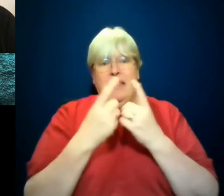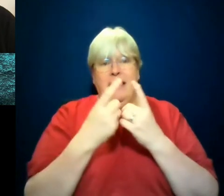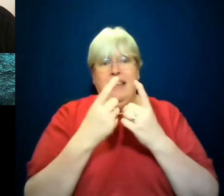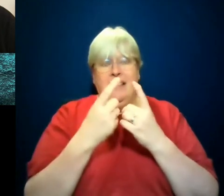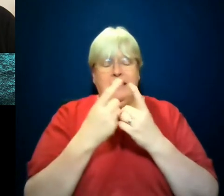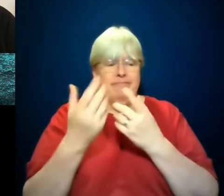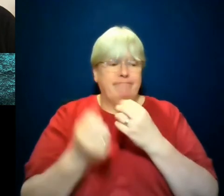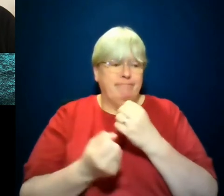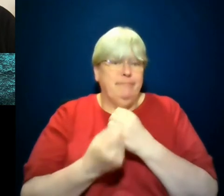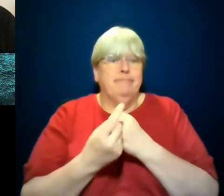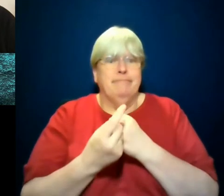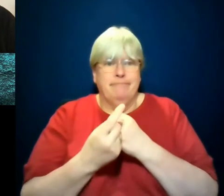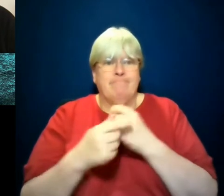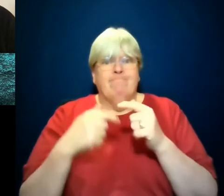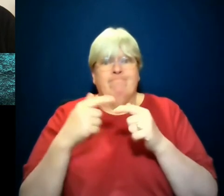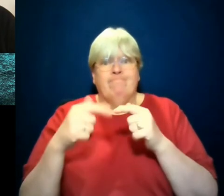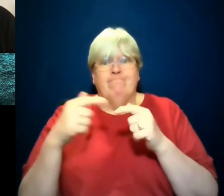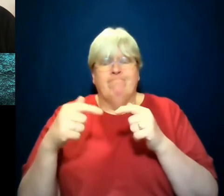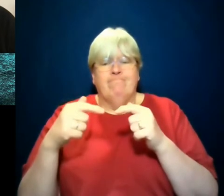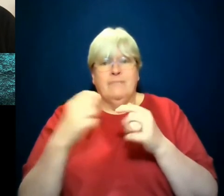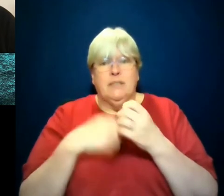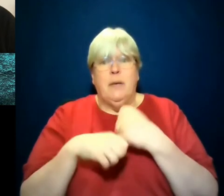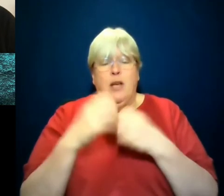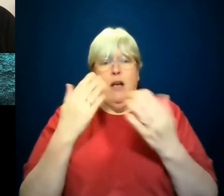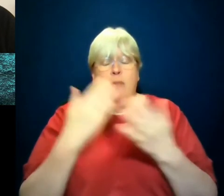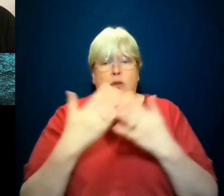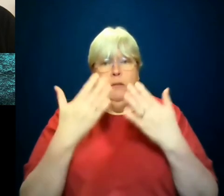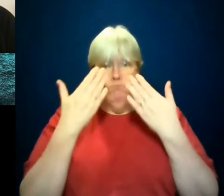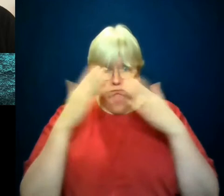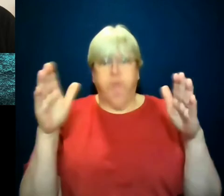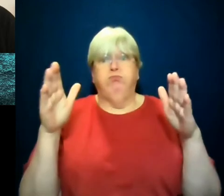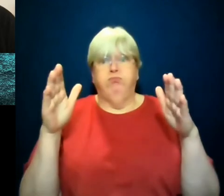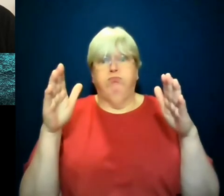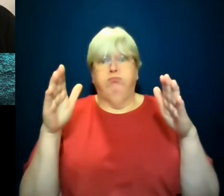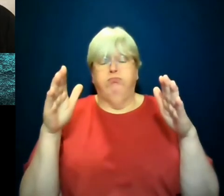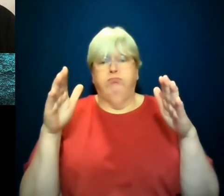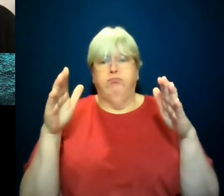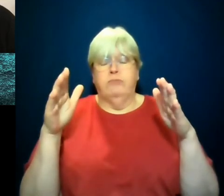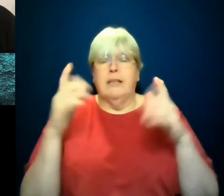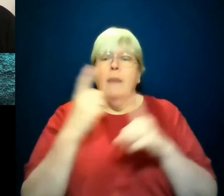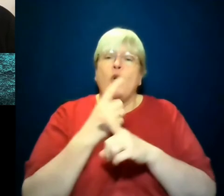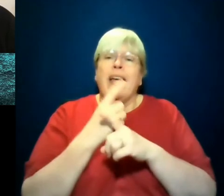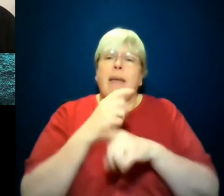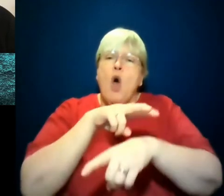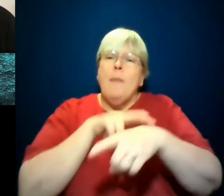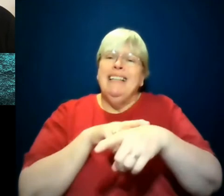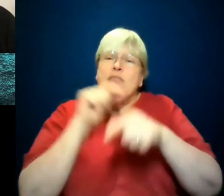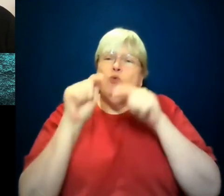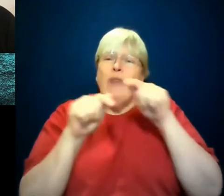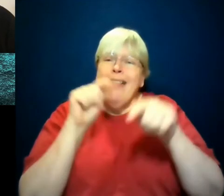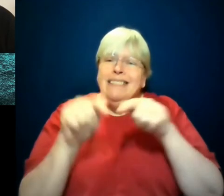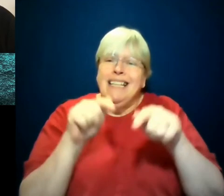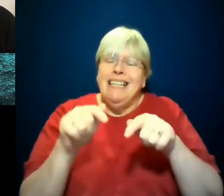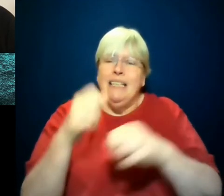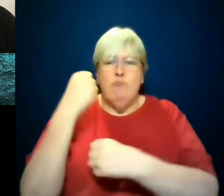forever, take a really center stage in terms of police brutality, in terms of protests